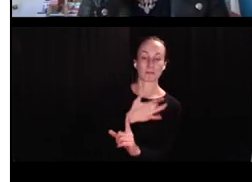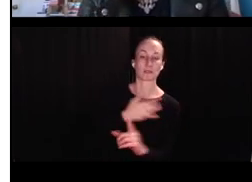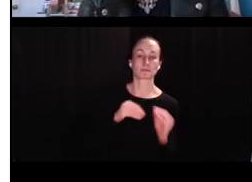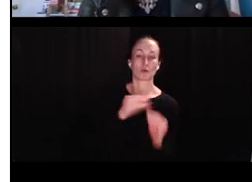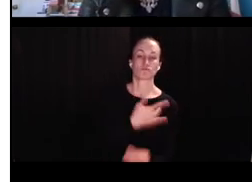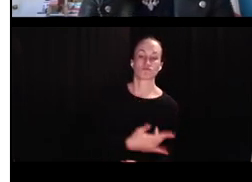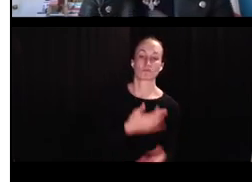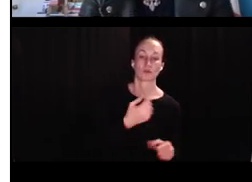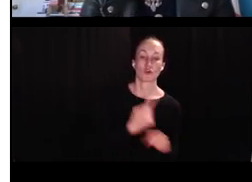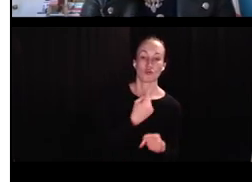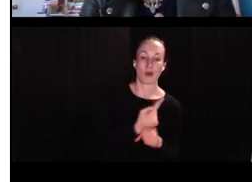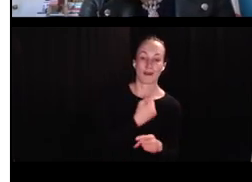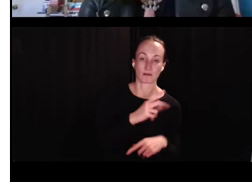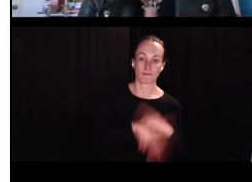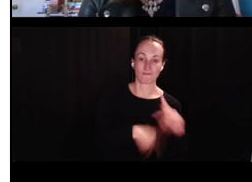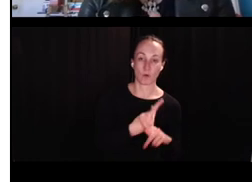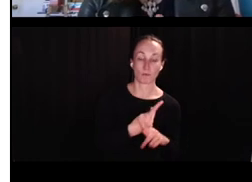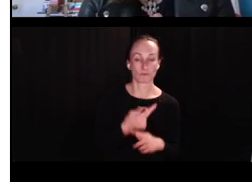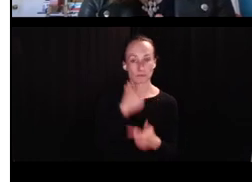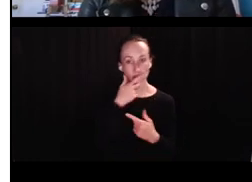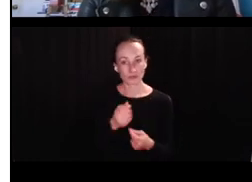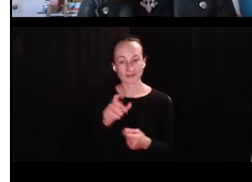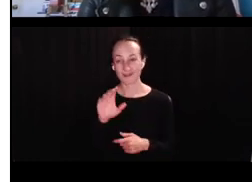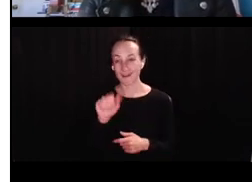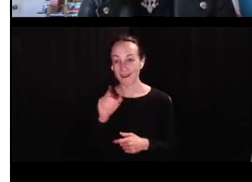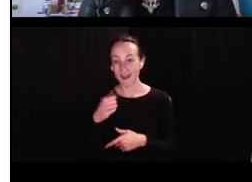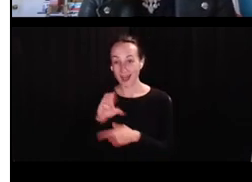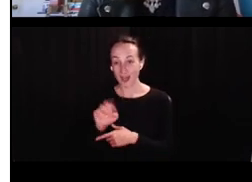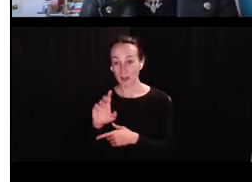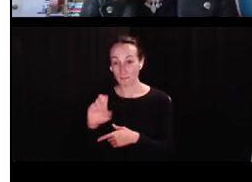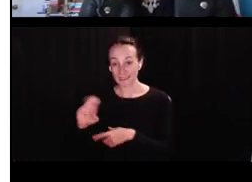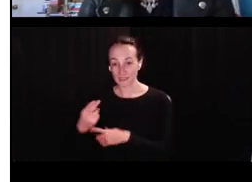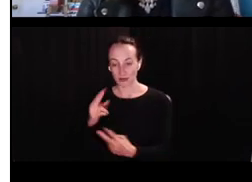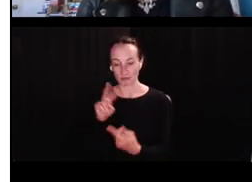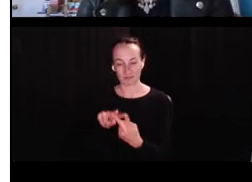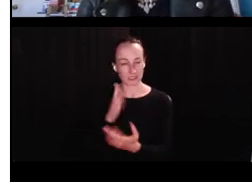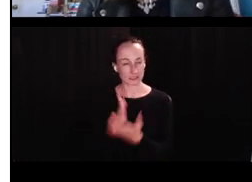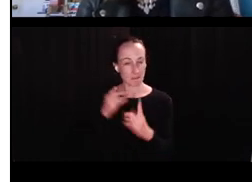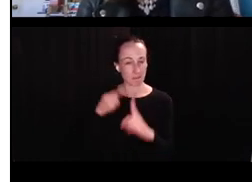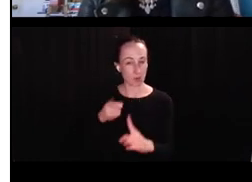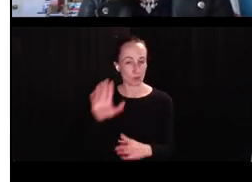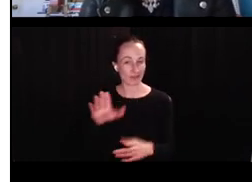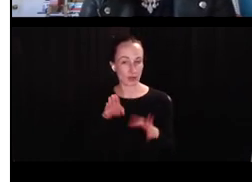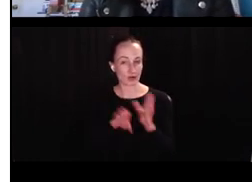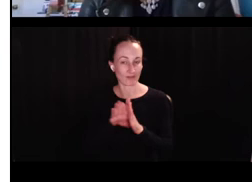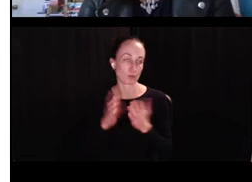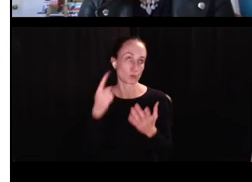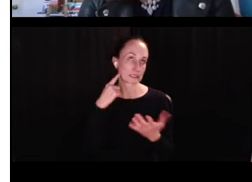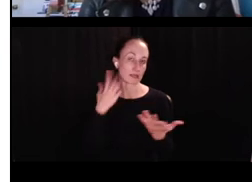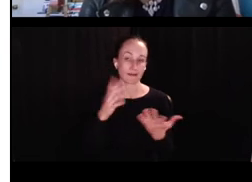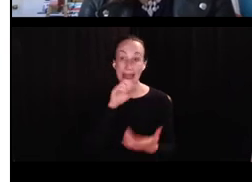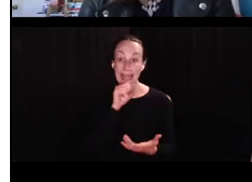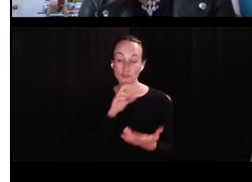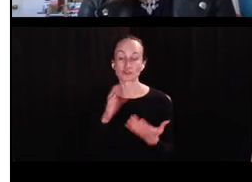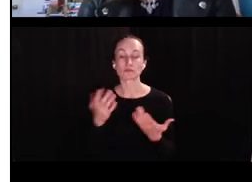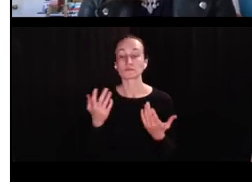by phone probability. If it's on the left, that means that the correct form did. And what's interesting here is that both Adam and Sarah at some point in their